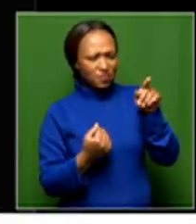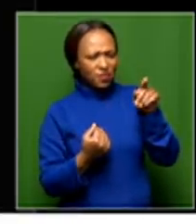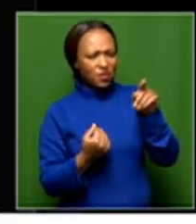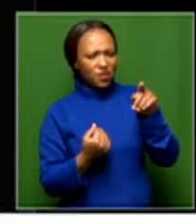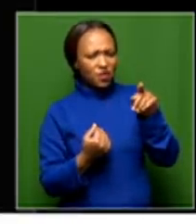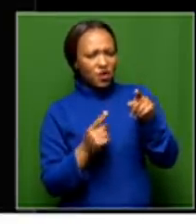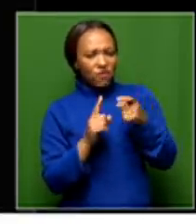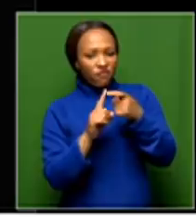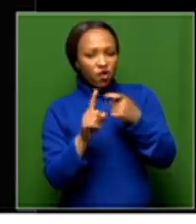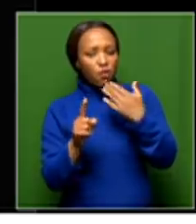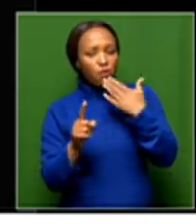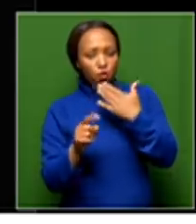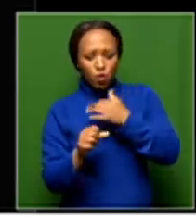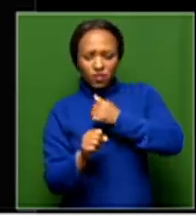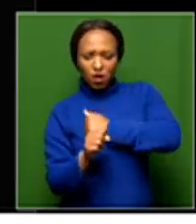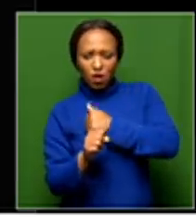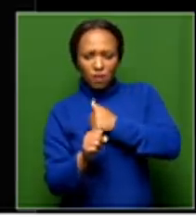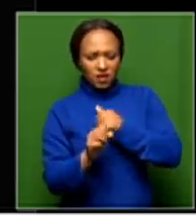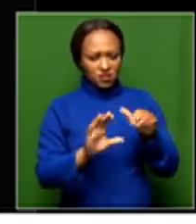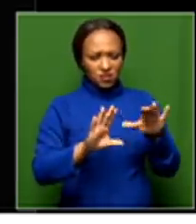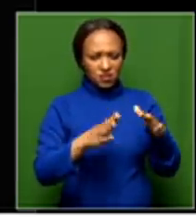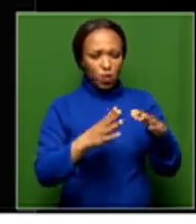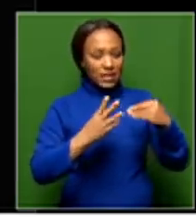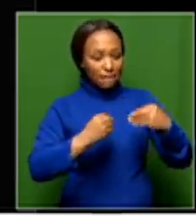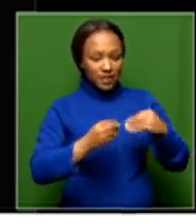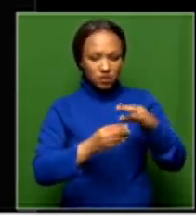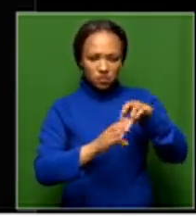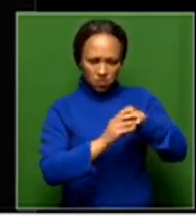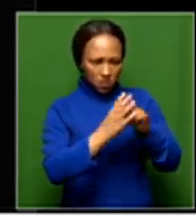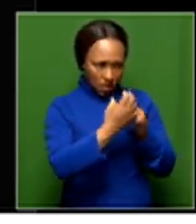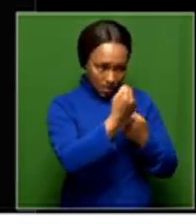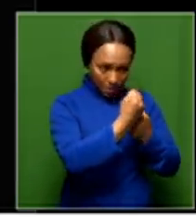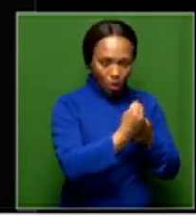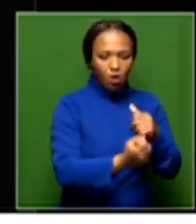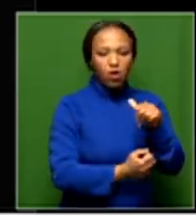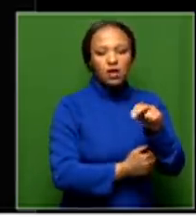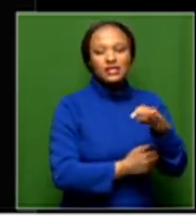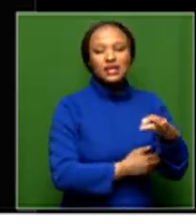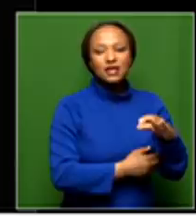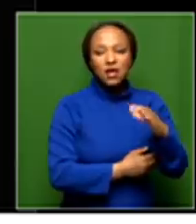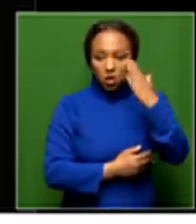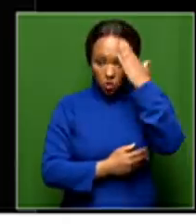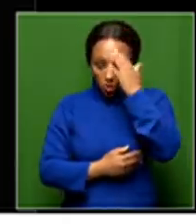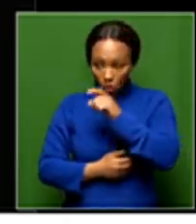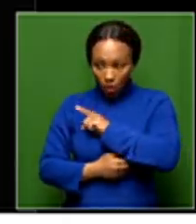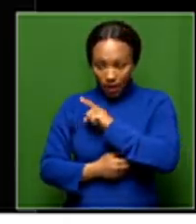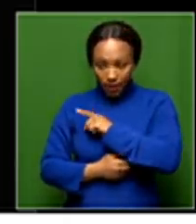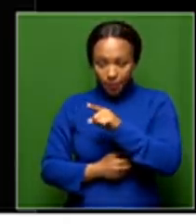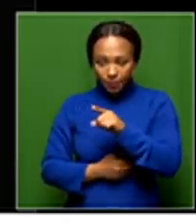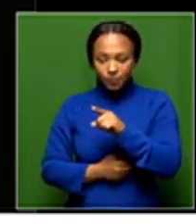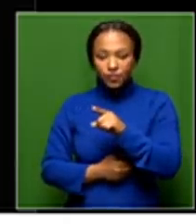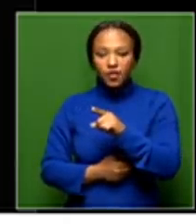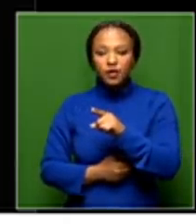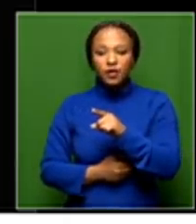you know, from its own comrades who are in business, who can support the party. You know why? That's because mainly